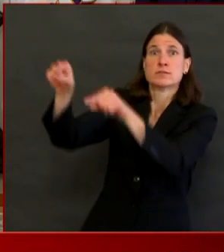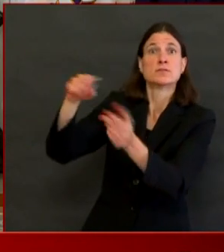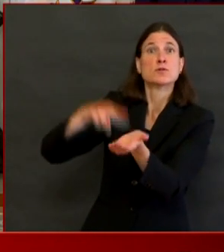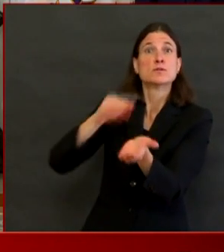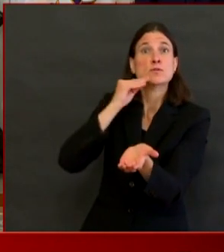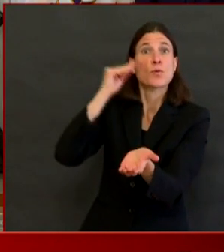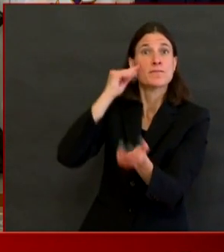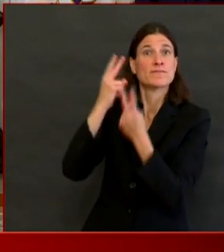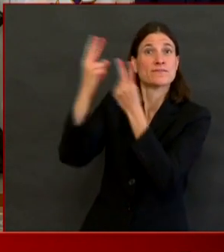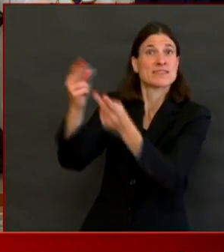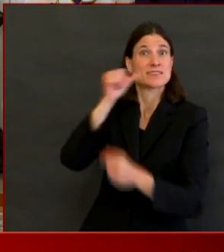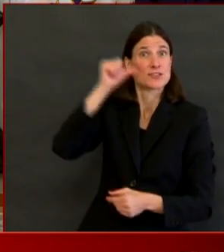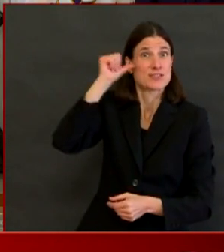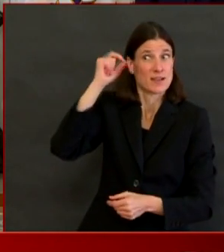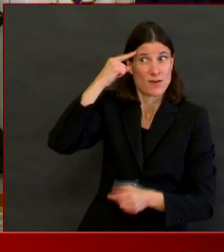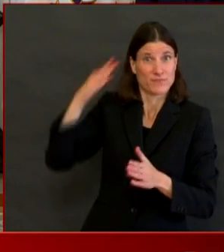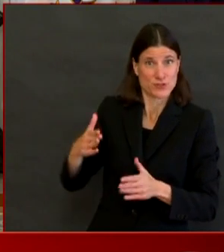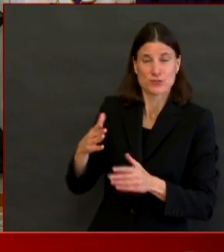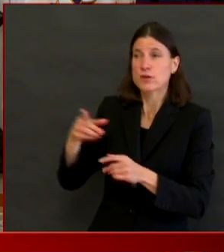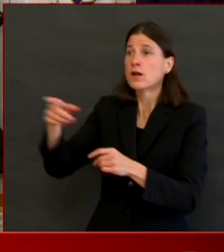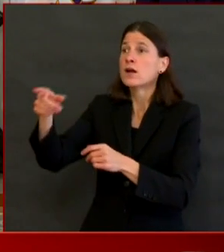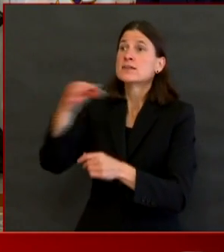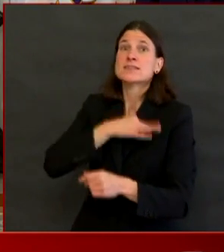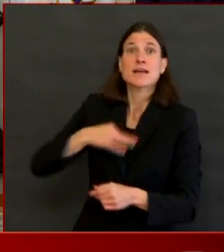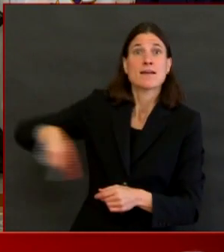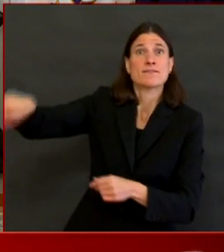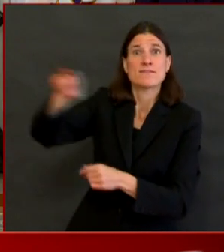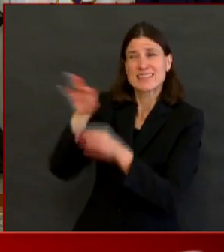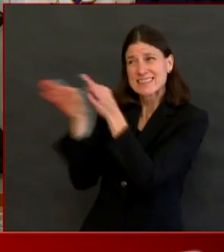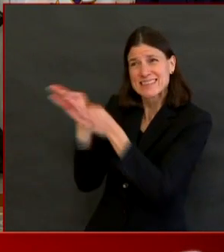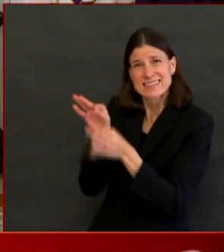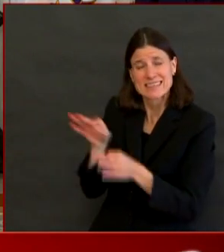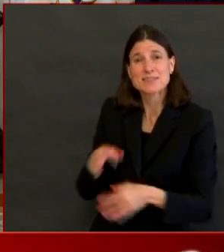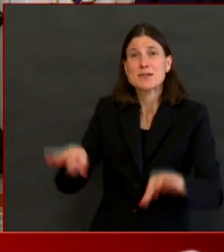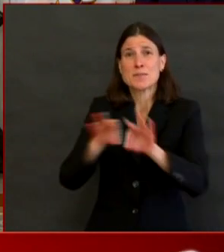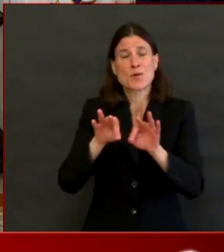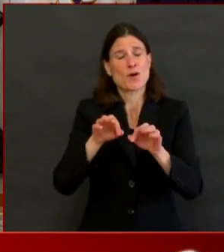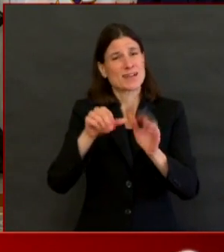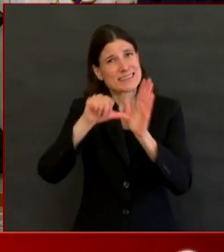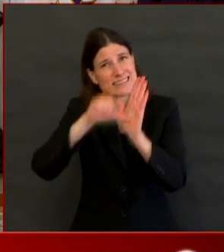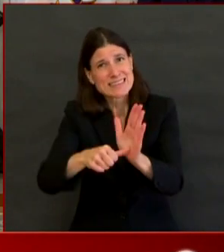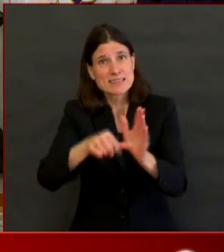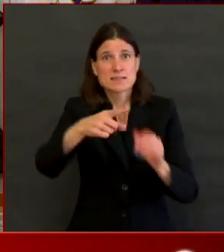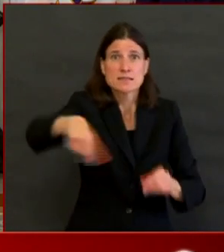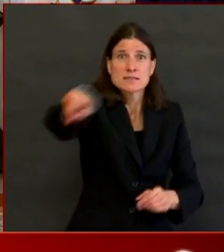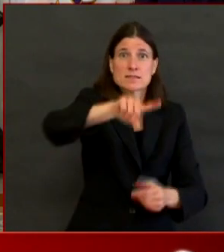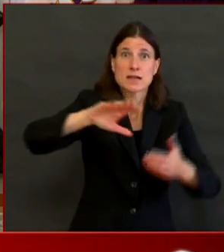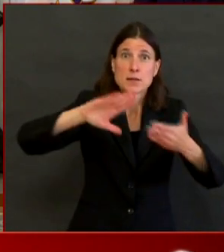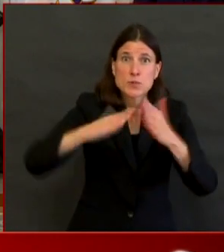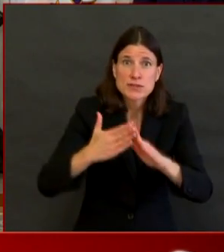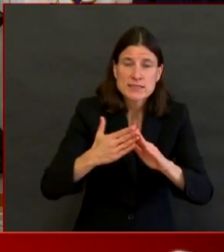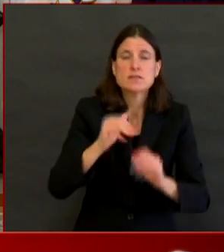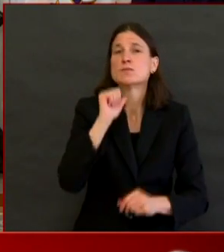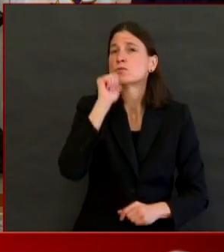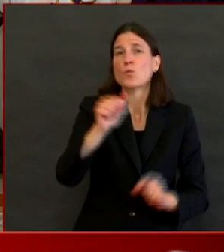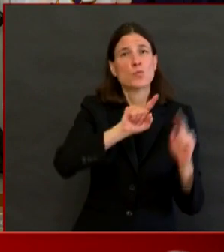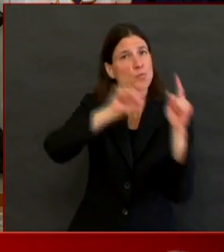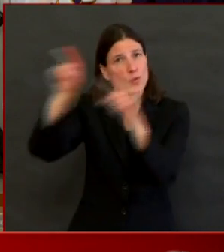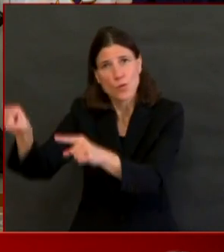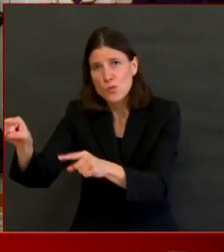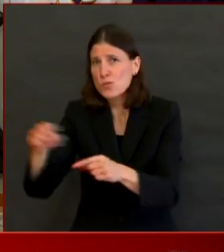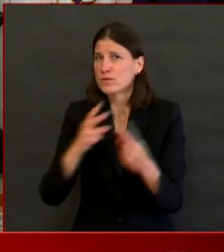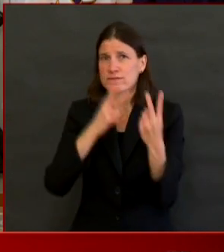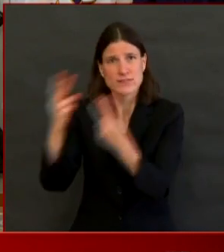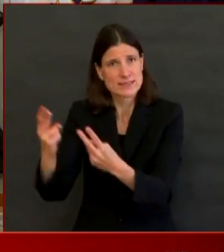home leadership yesterday about packages and deliveries. Every time a new person comes into a